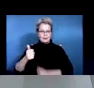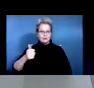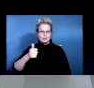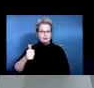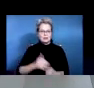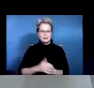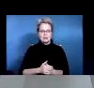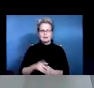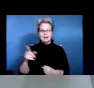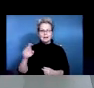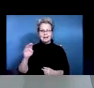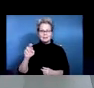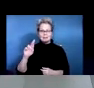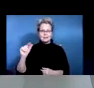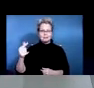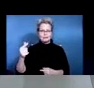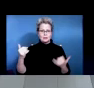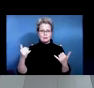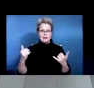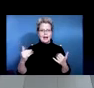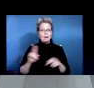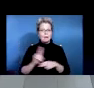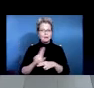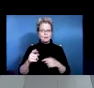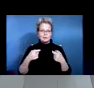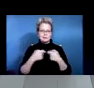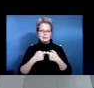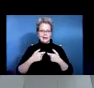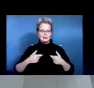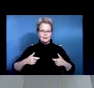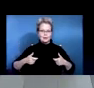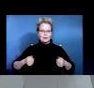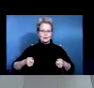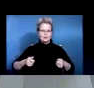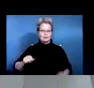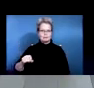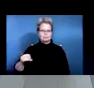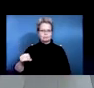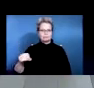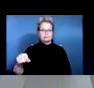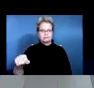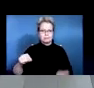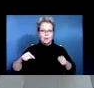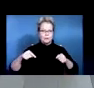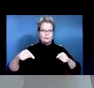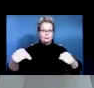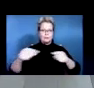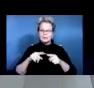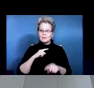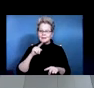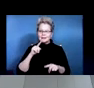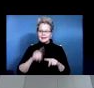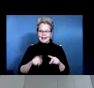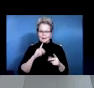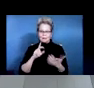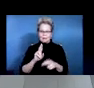power wheelchair user, so his home was not accessible. And our goal always here as a team is to support a discharge